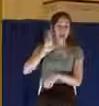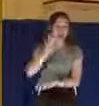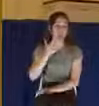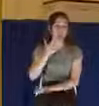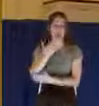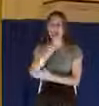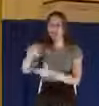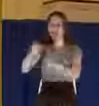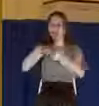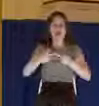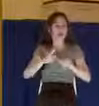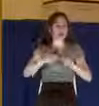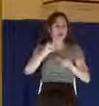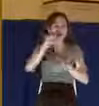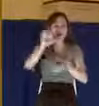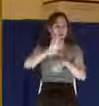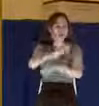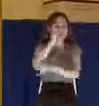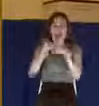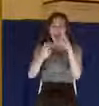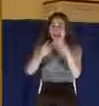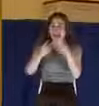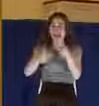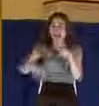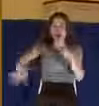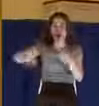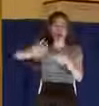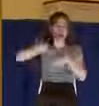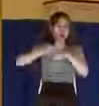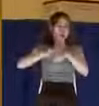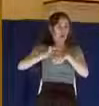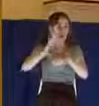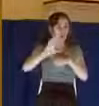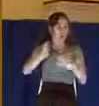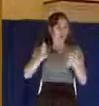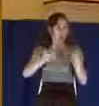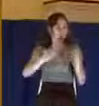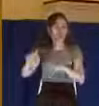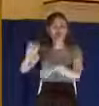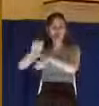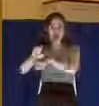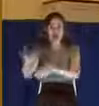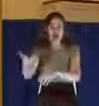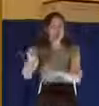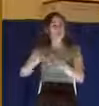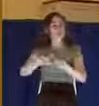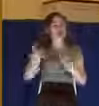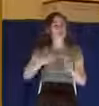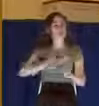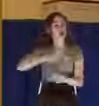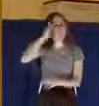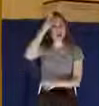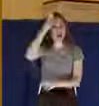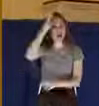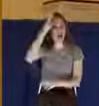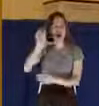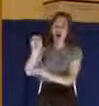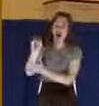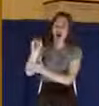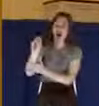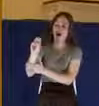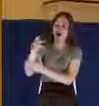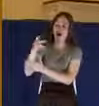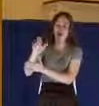anywhere as a teenager. The last thing on earth I wanted to do was come to church. But I was compelled to come. You say, what compelled you?